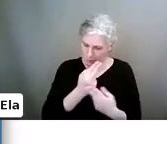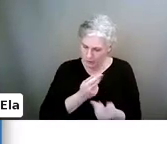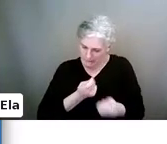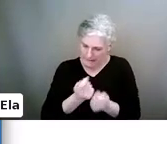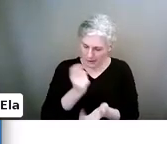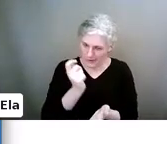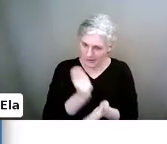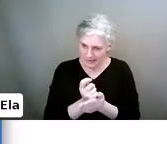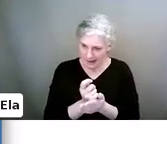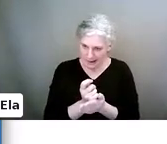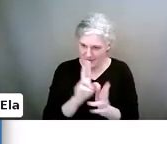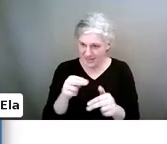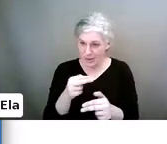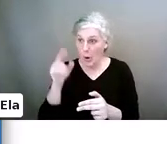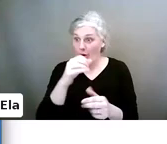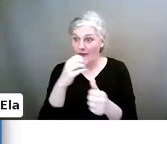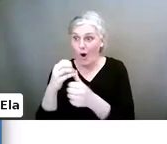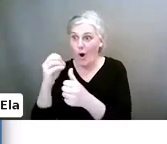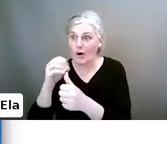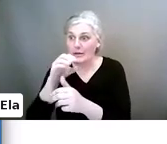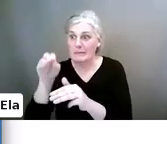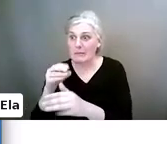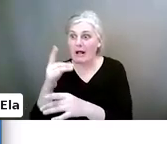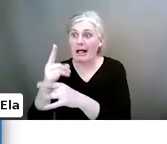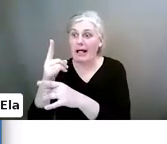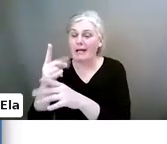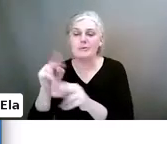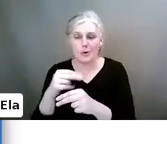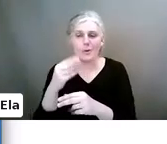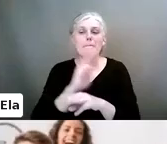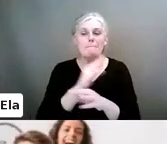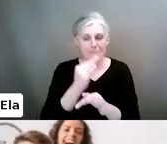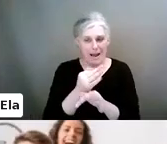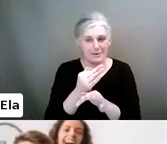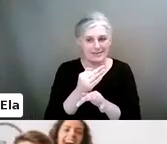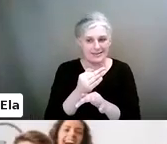we can outsource. I know parents that have tried it. It's backward.